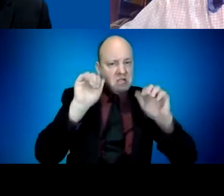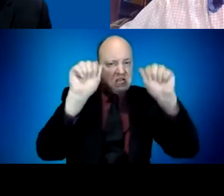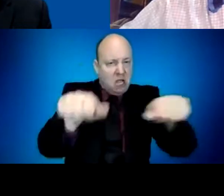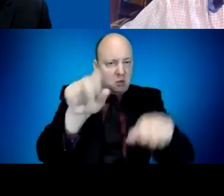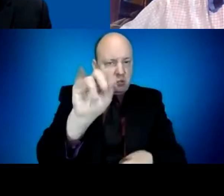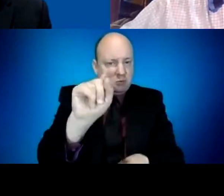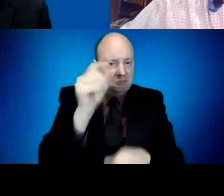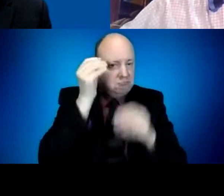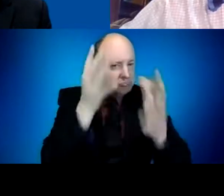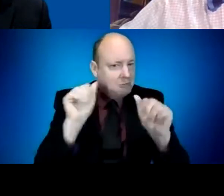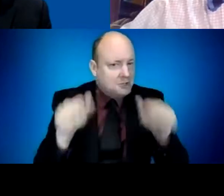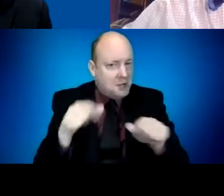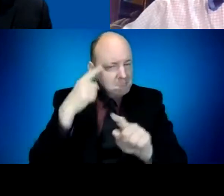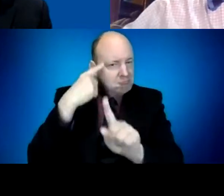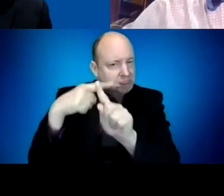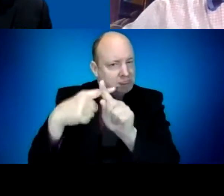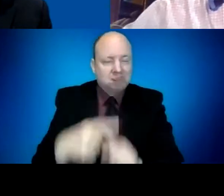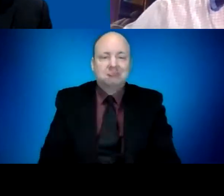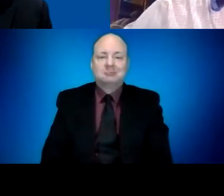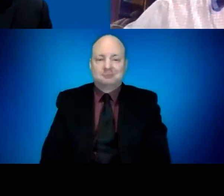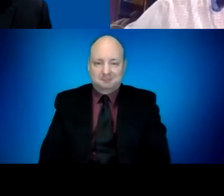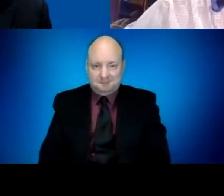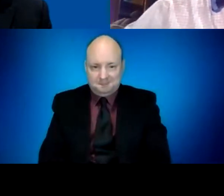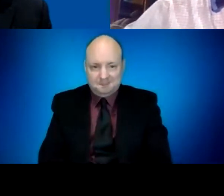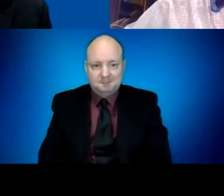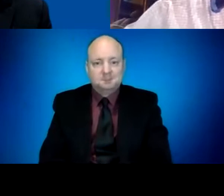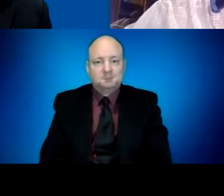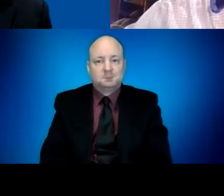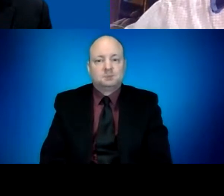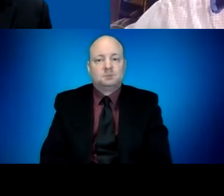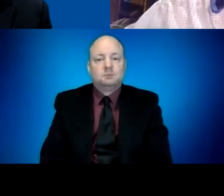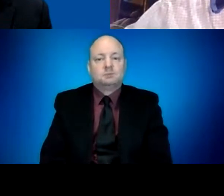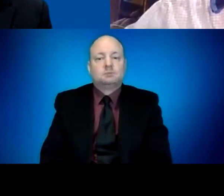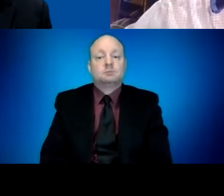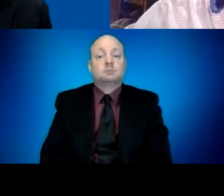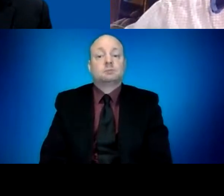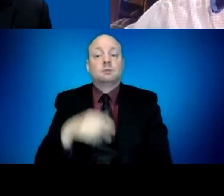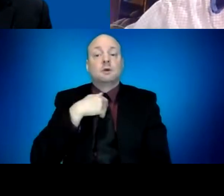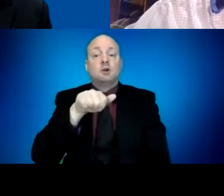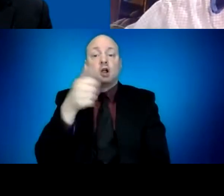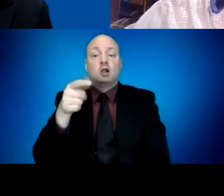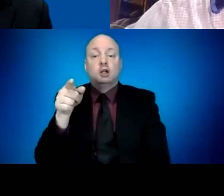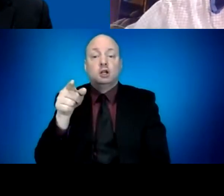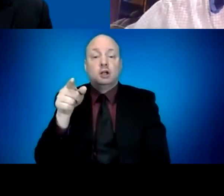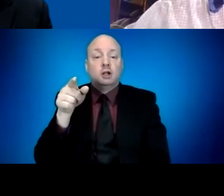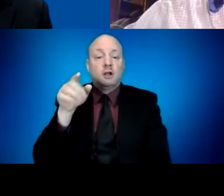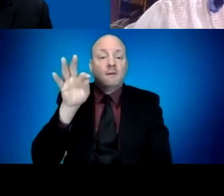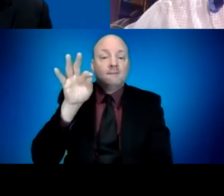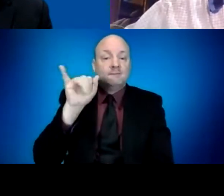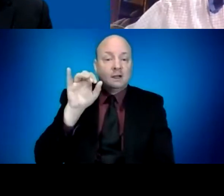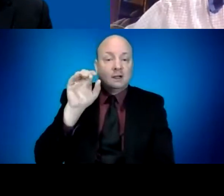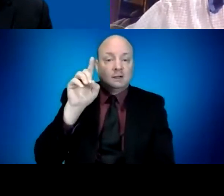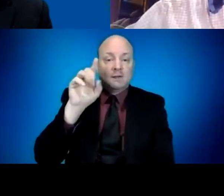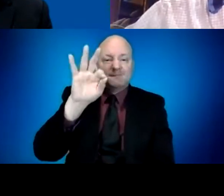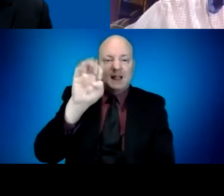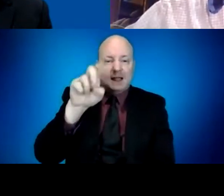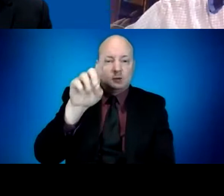Thank you, Kelly. And next is Fedor Sarkin at the Oregonian. Hello, hello. Thanks for taking